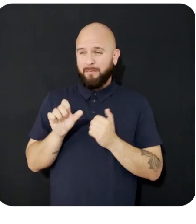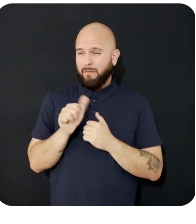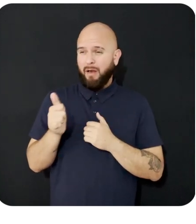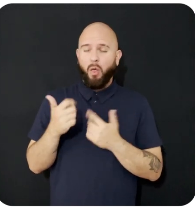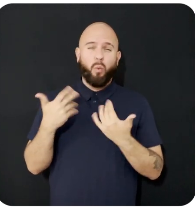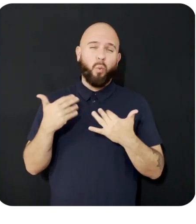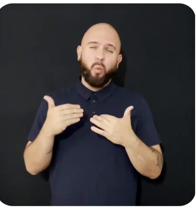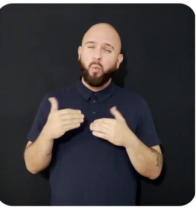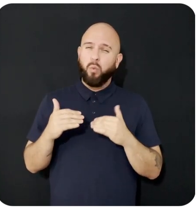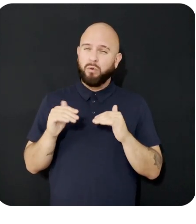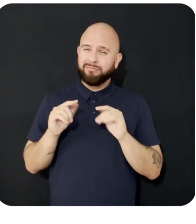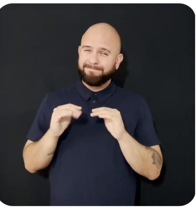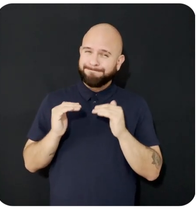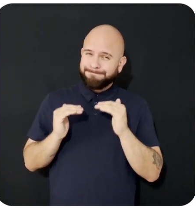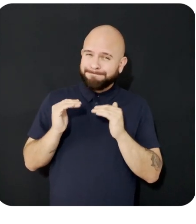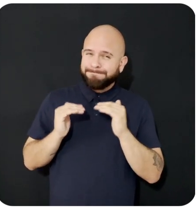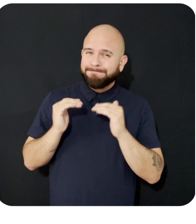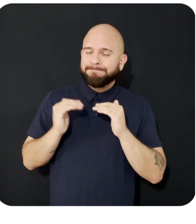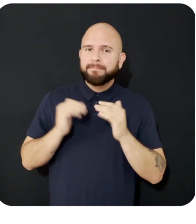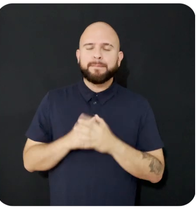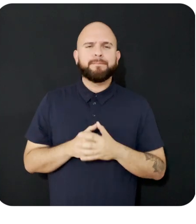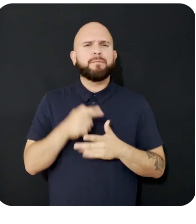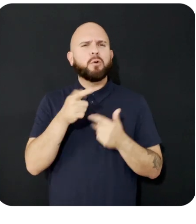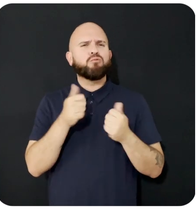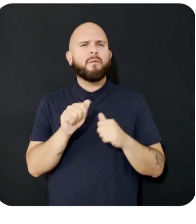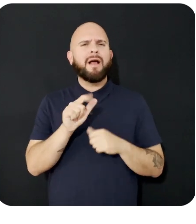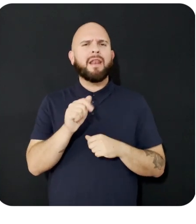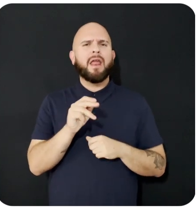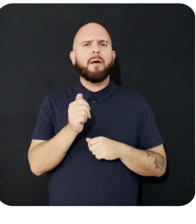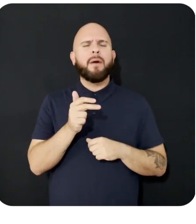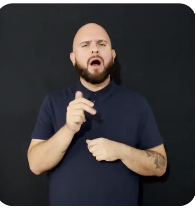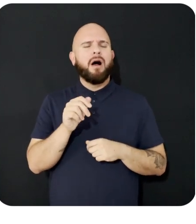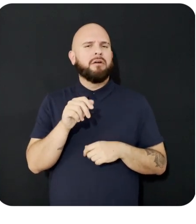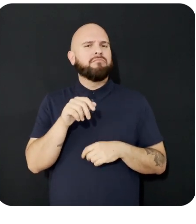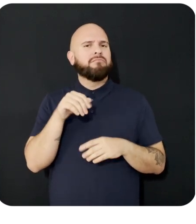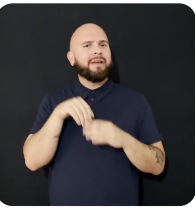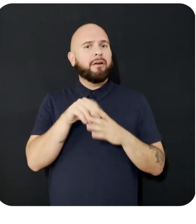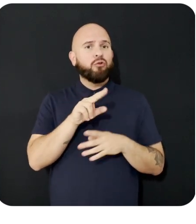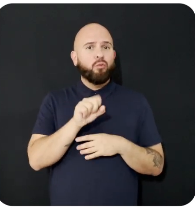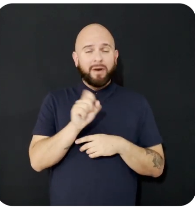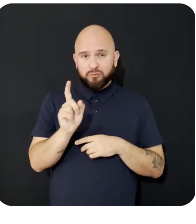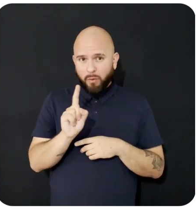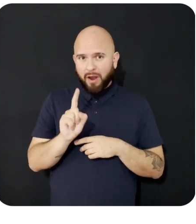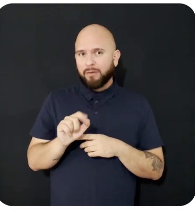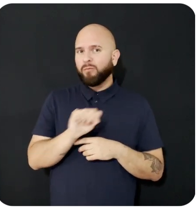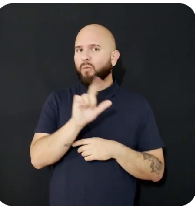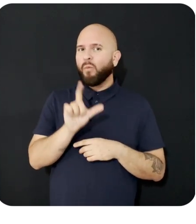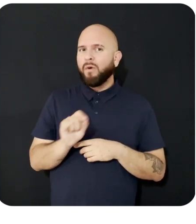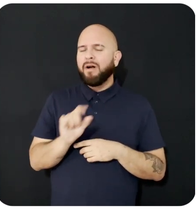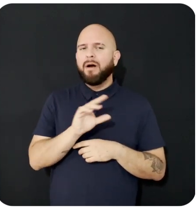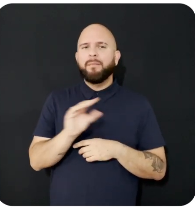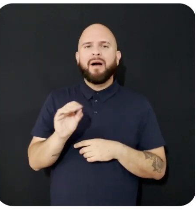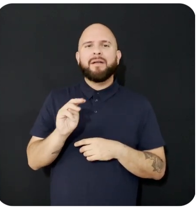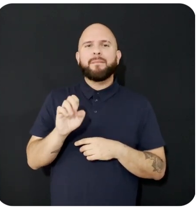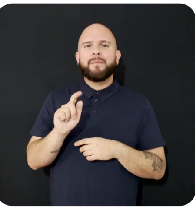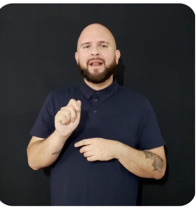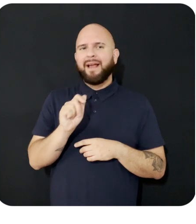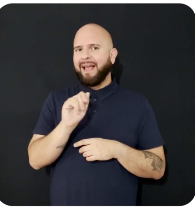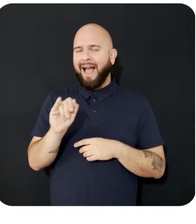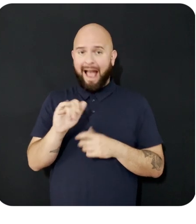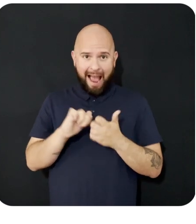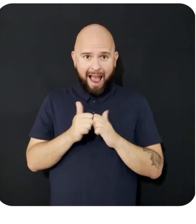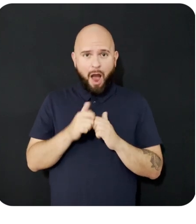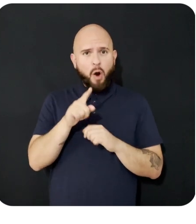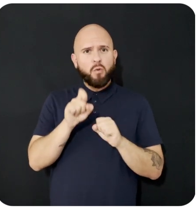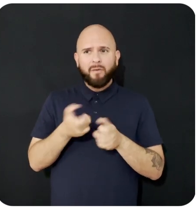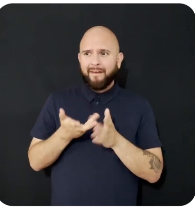Try LAMAS 3.1 405B in the US on WhatsApp and at Meta.AI by asking a challenging